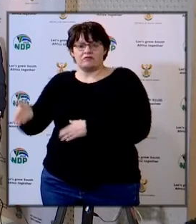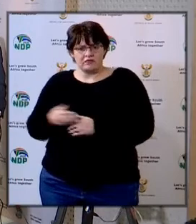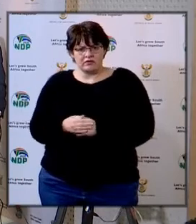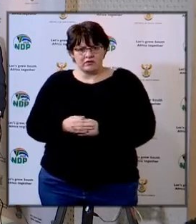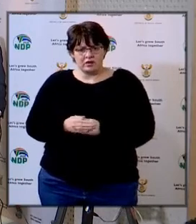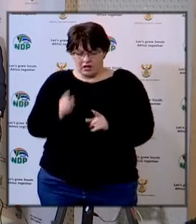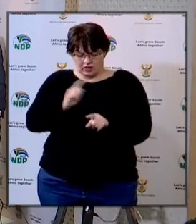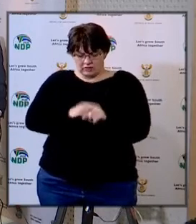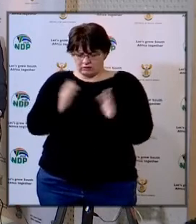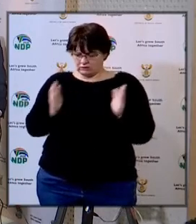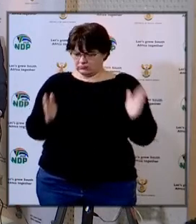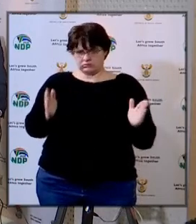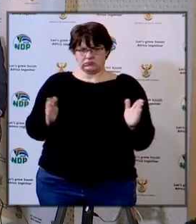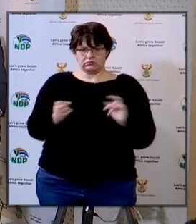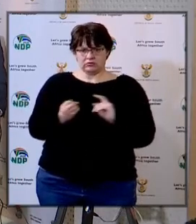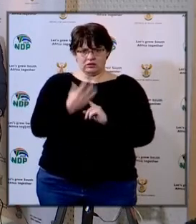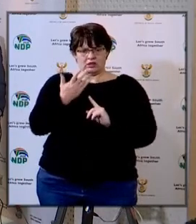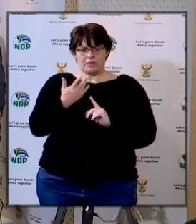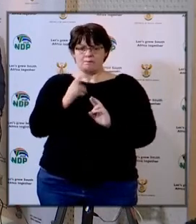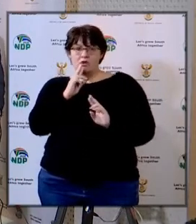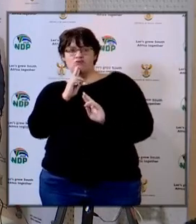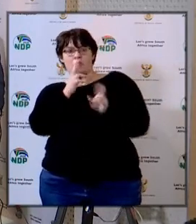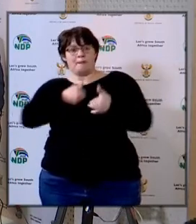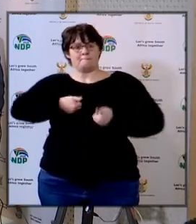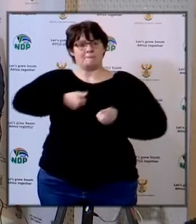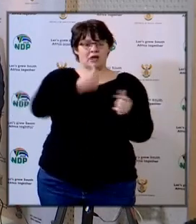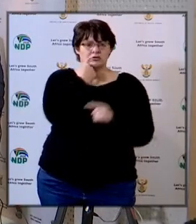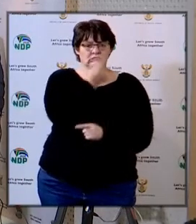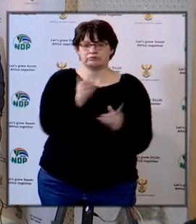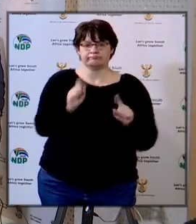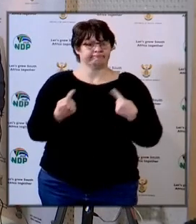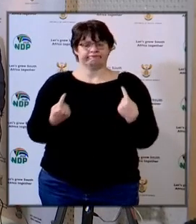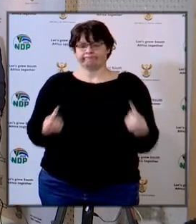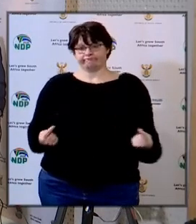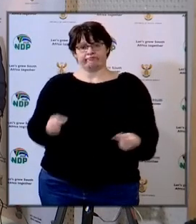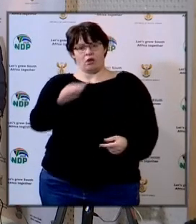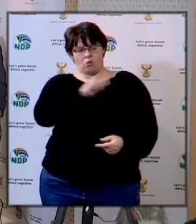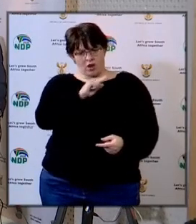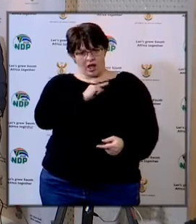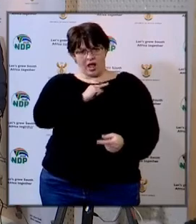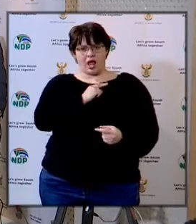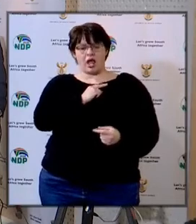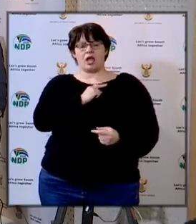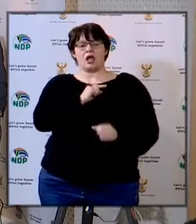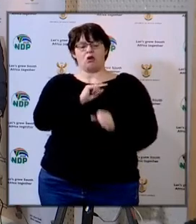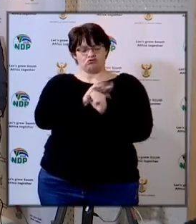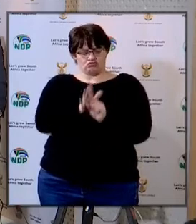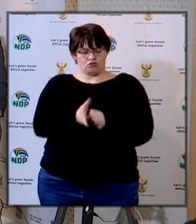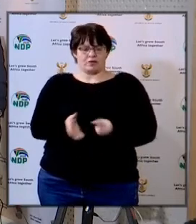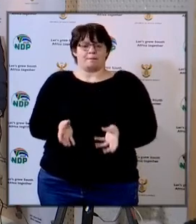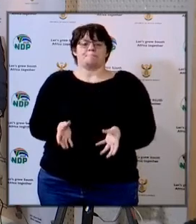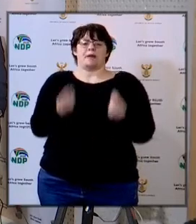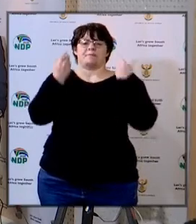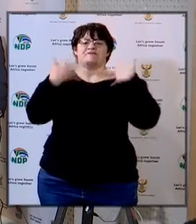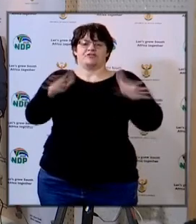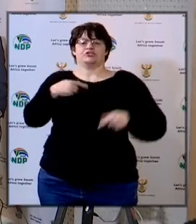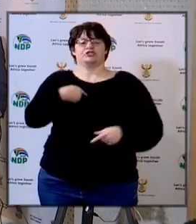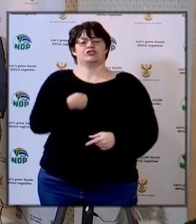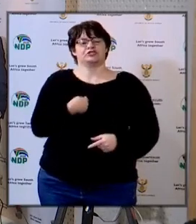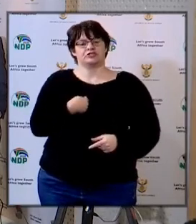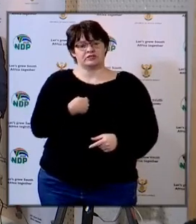who are in this figure who might not be able to report to school tomorrow because they are still infected with the coronavirus